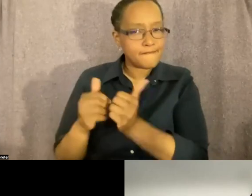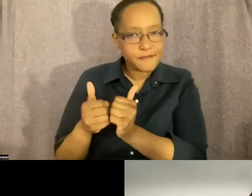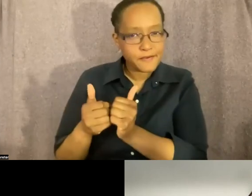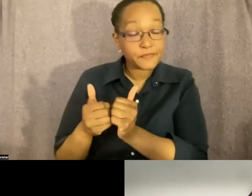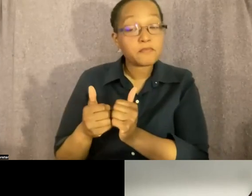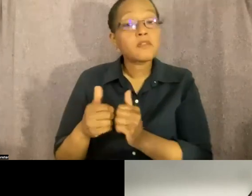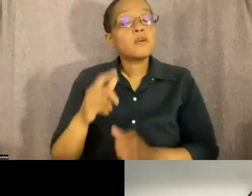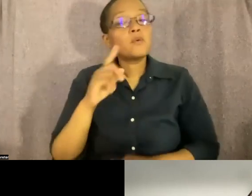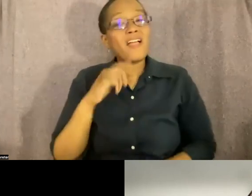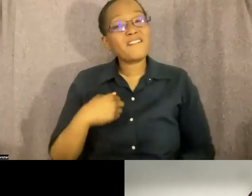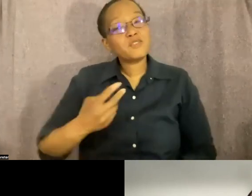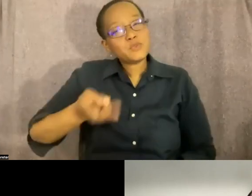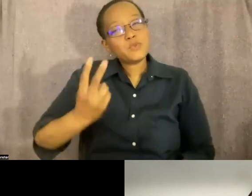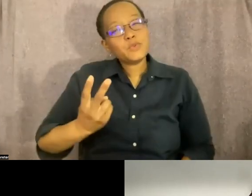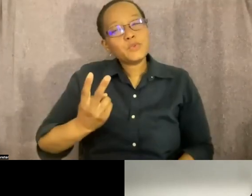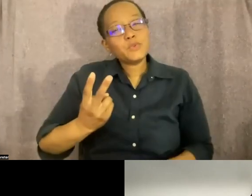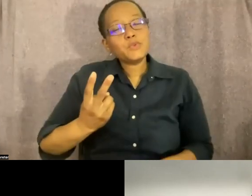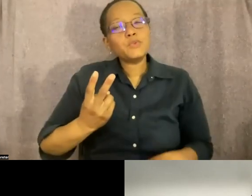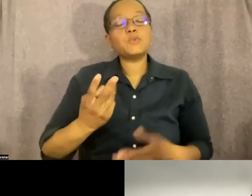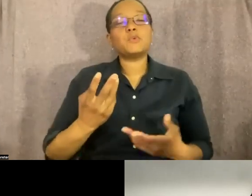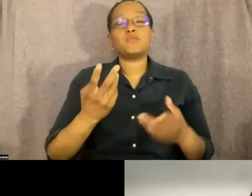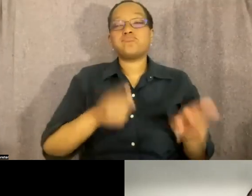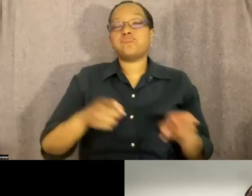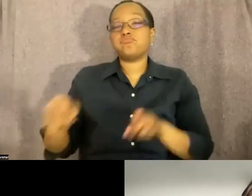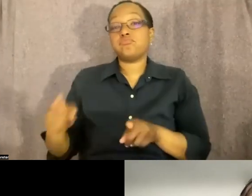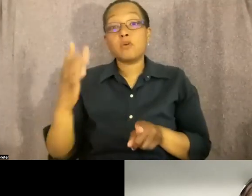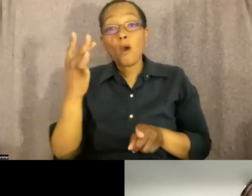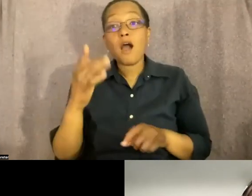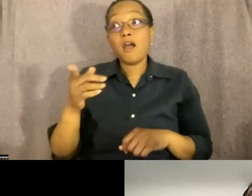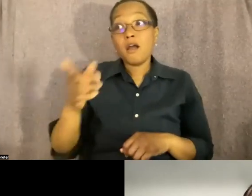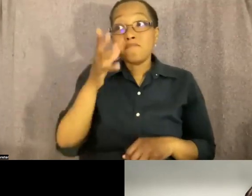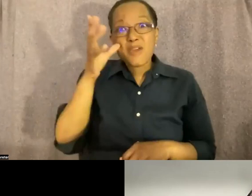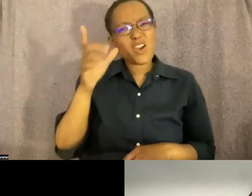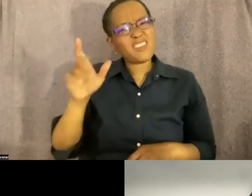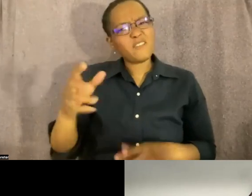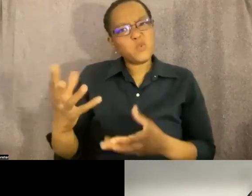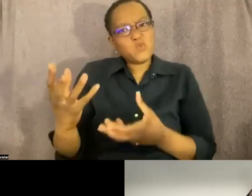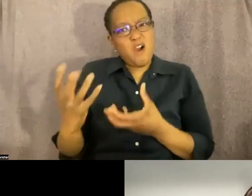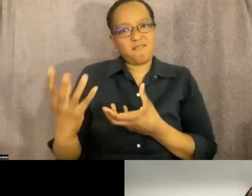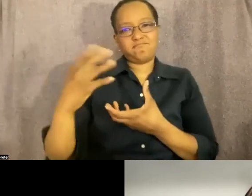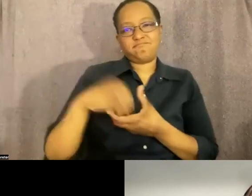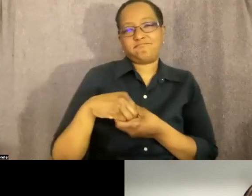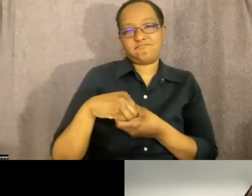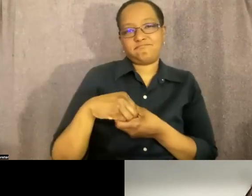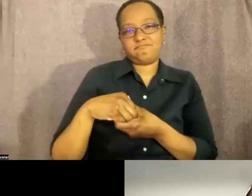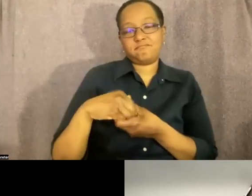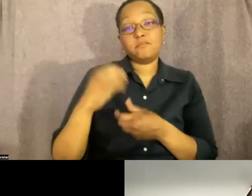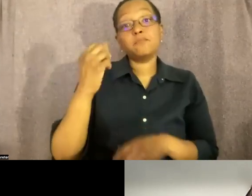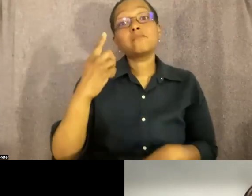a two way streak because they, they're going to have to want to also participate because I can tell them, I think during